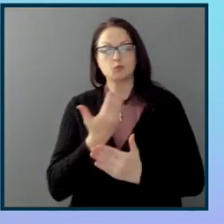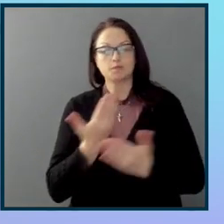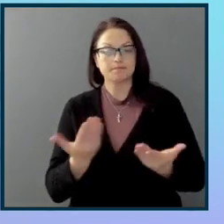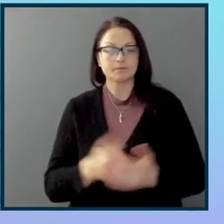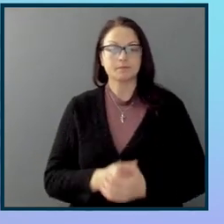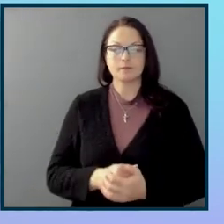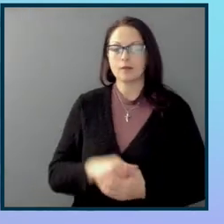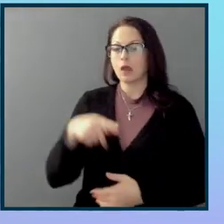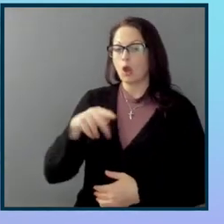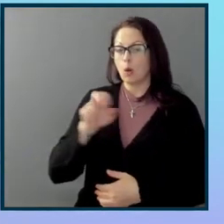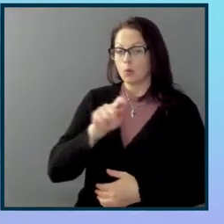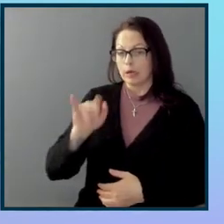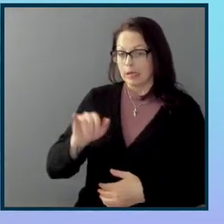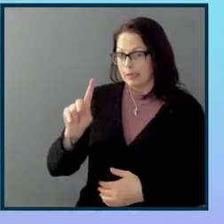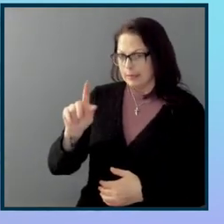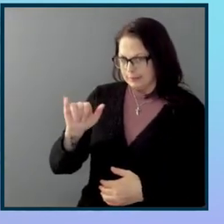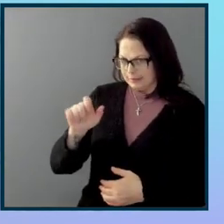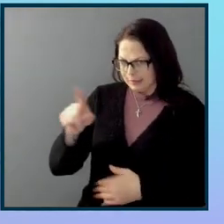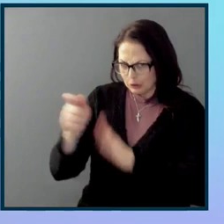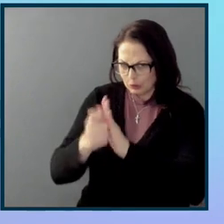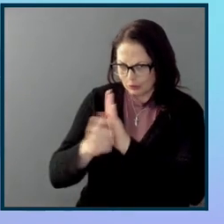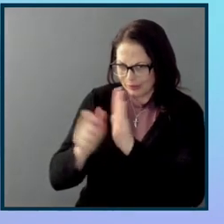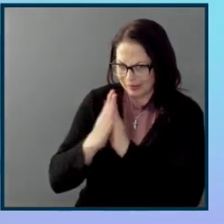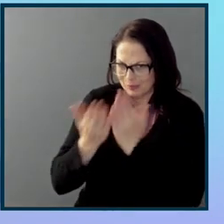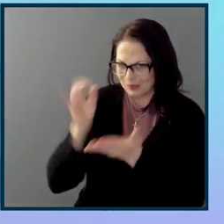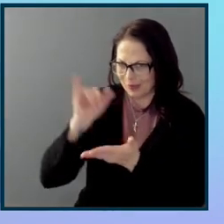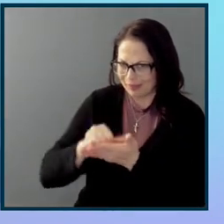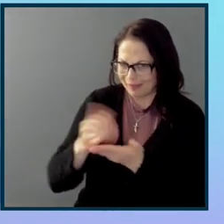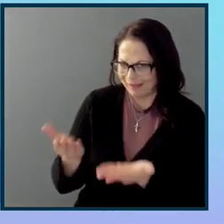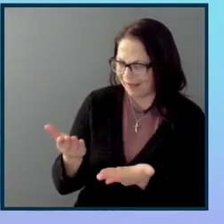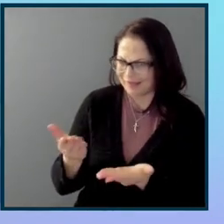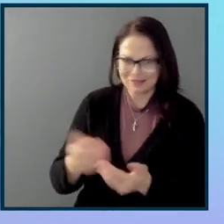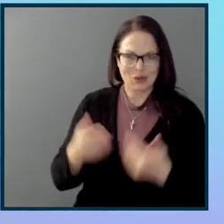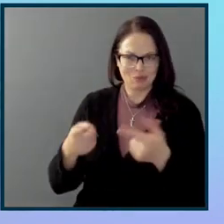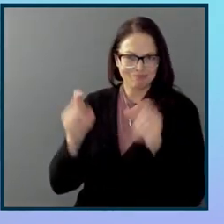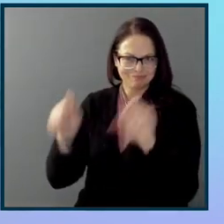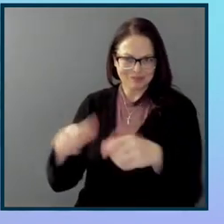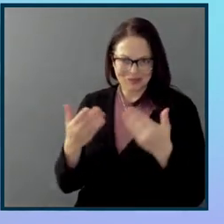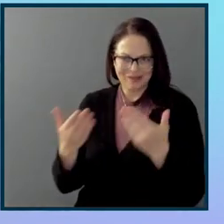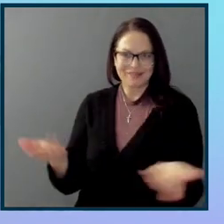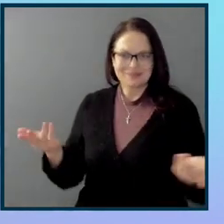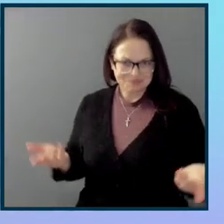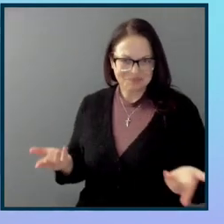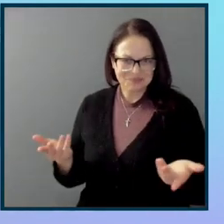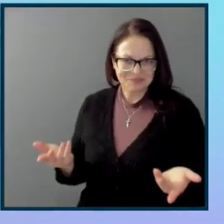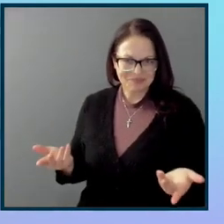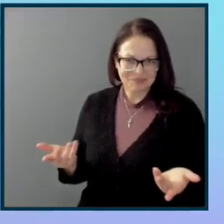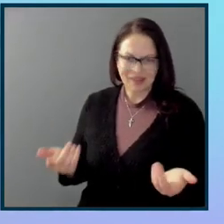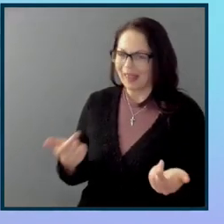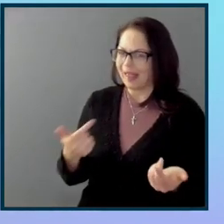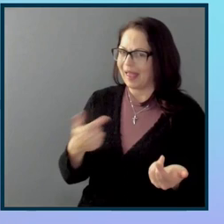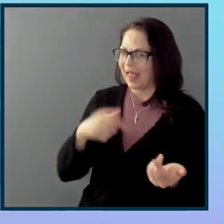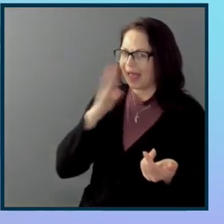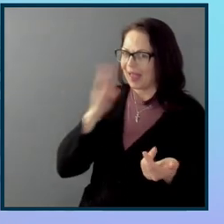Well, Dylan's written a book on this, so I'm going to let him weigh into this. I'm gonna let him, I'm going to let